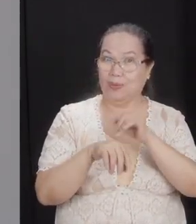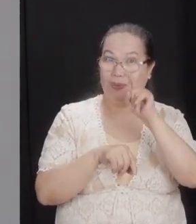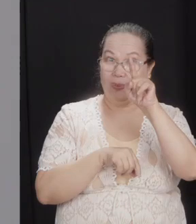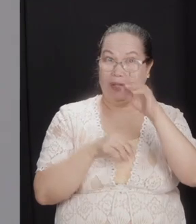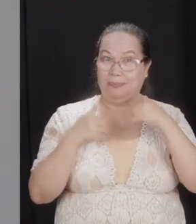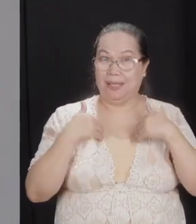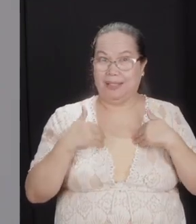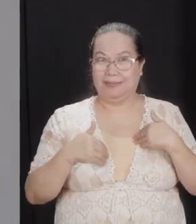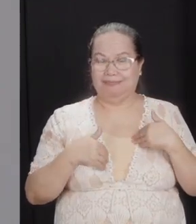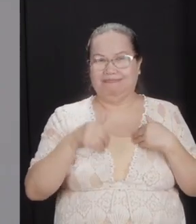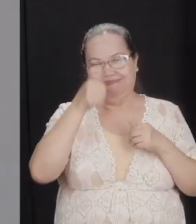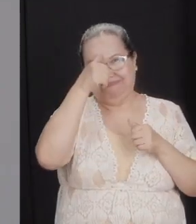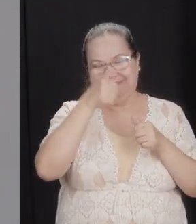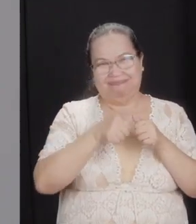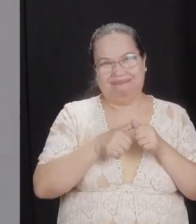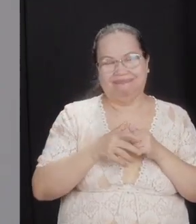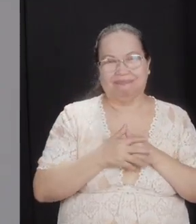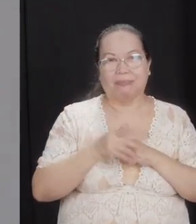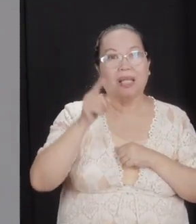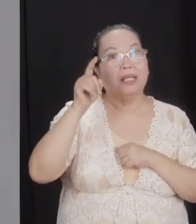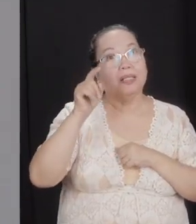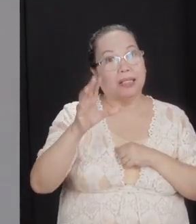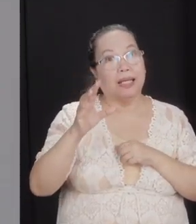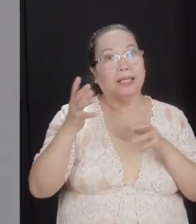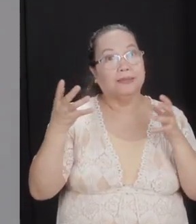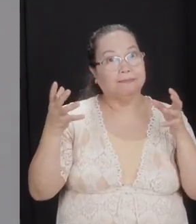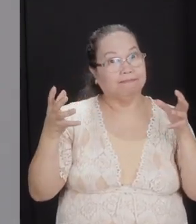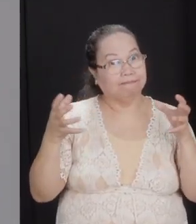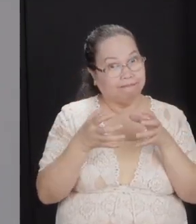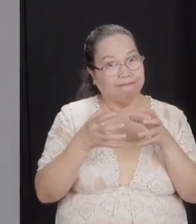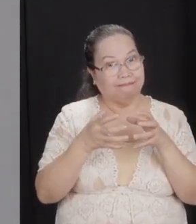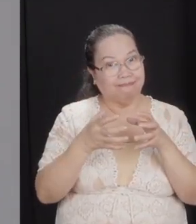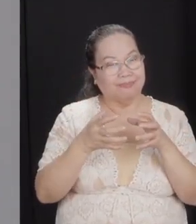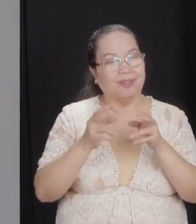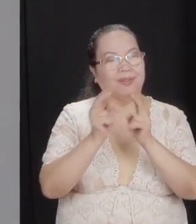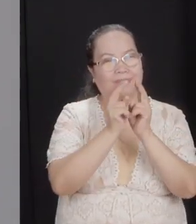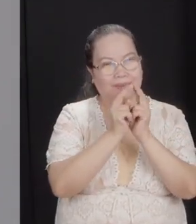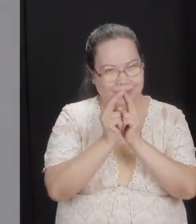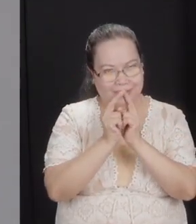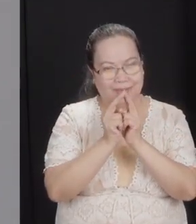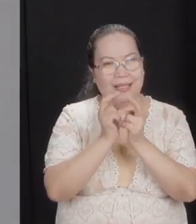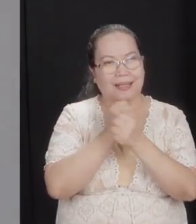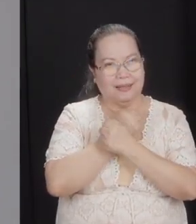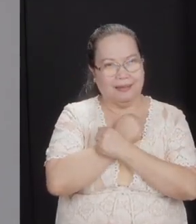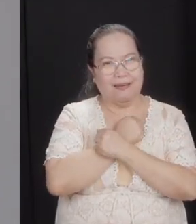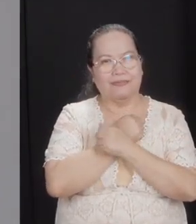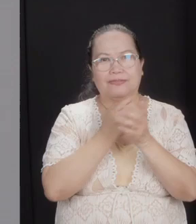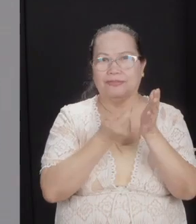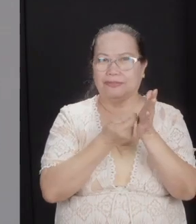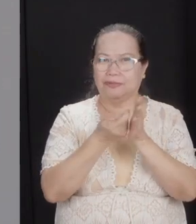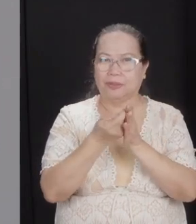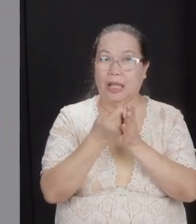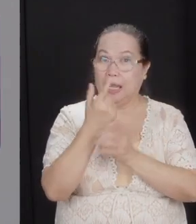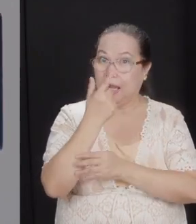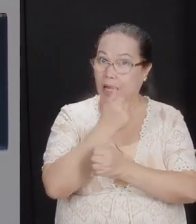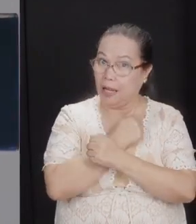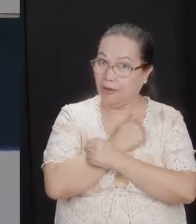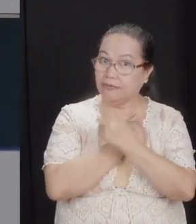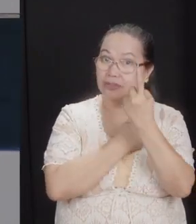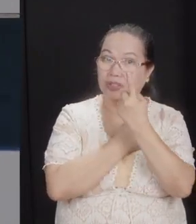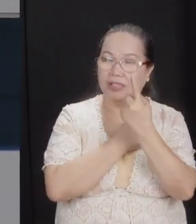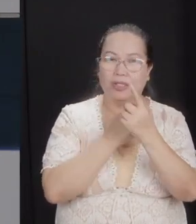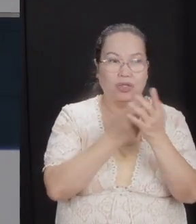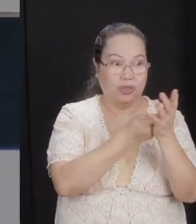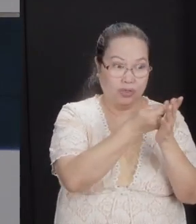want you to remember this, friends. God calls us to be united by love and truth. Not just by love, not just by